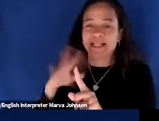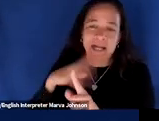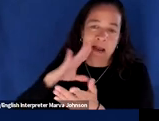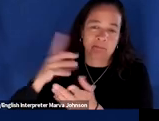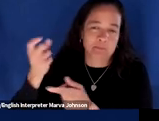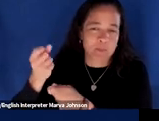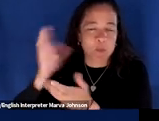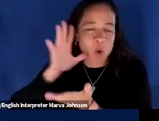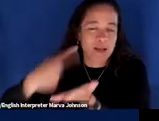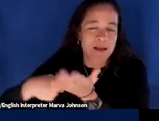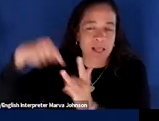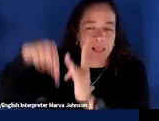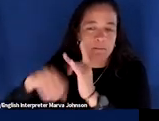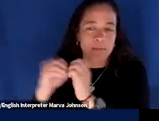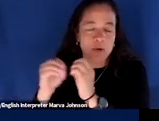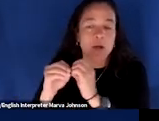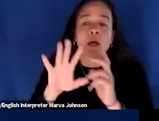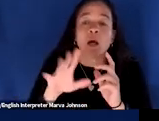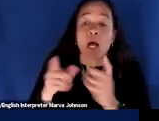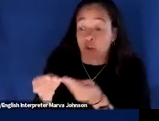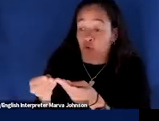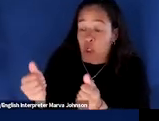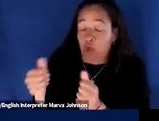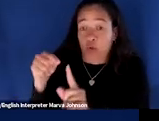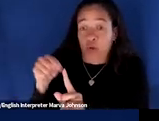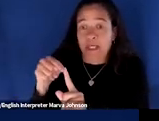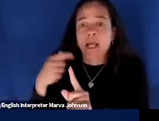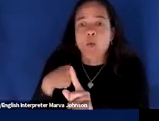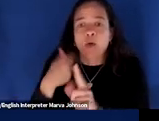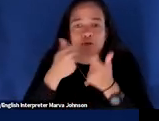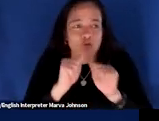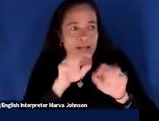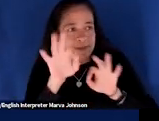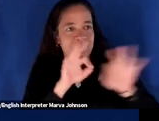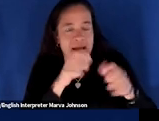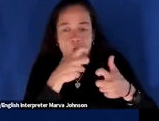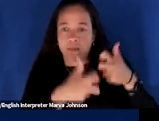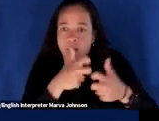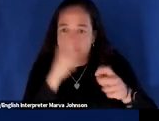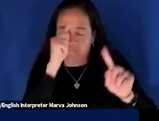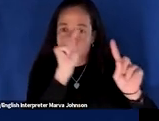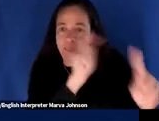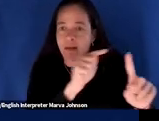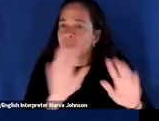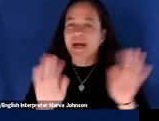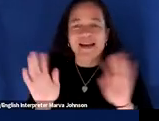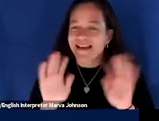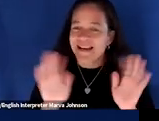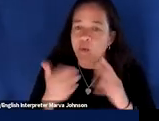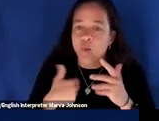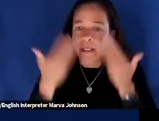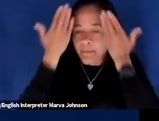sometimes it means that we're defining what the problem is for people but we don't always know what that problem is so we want to keep our